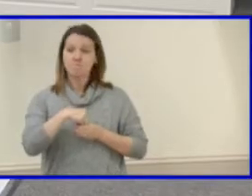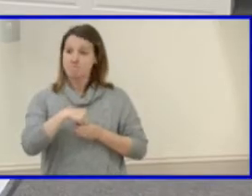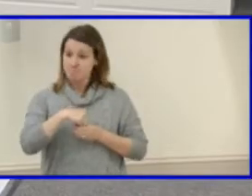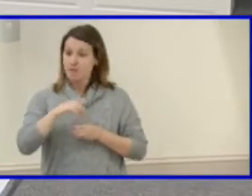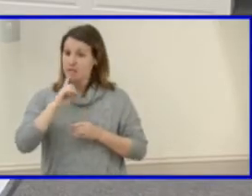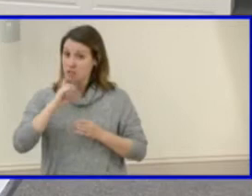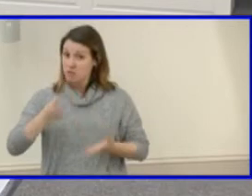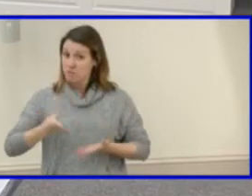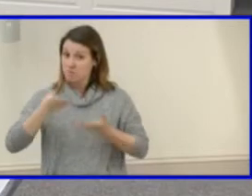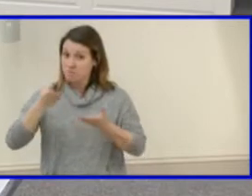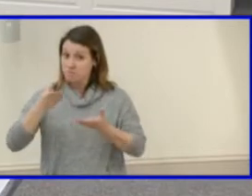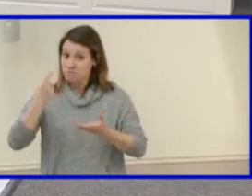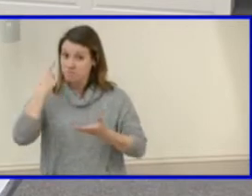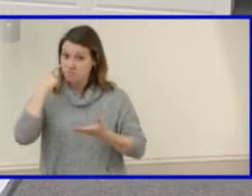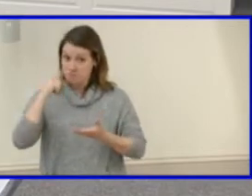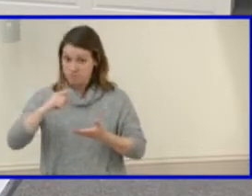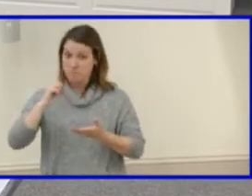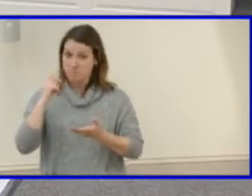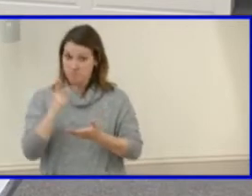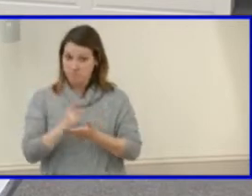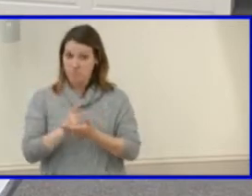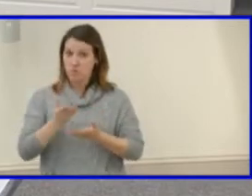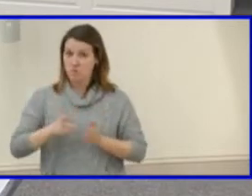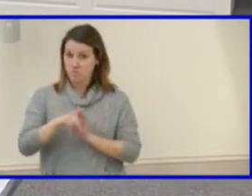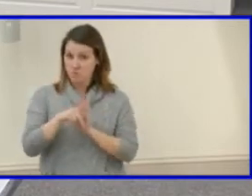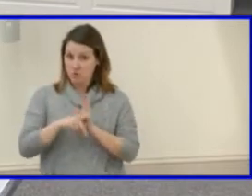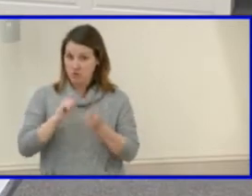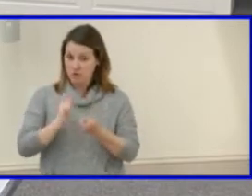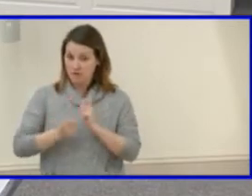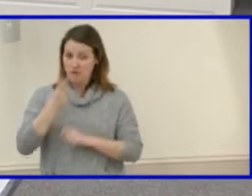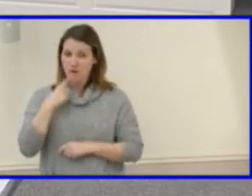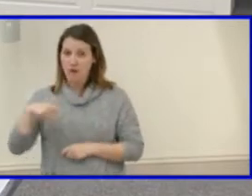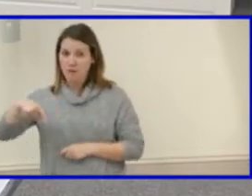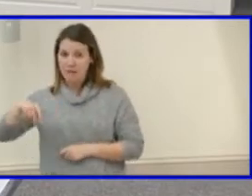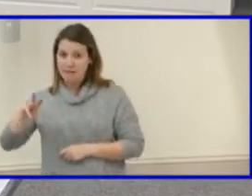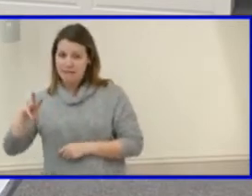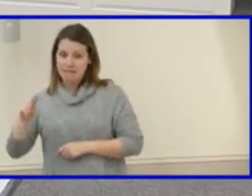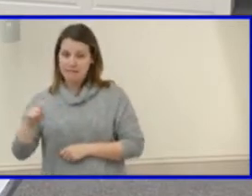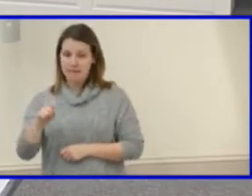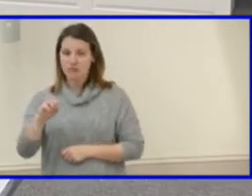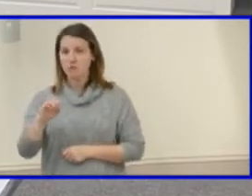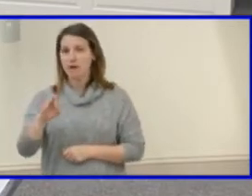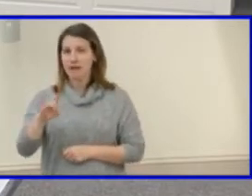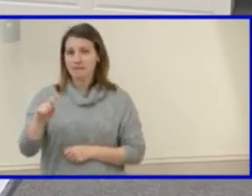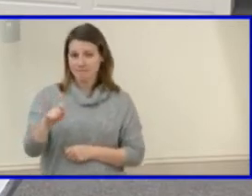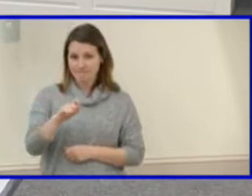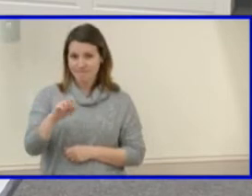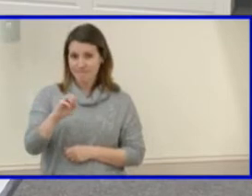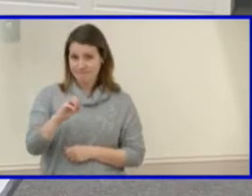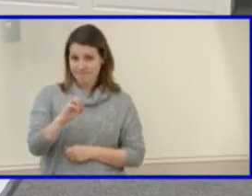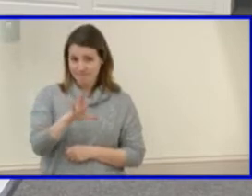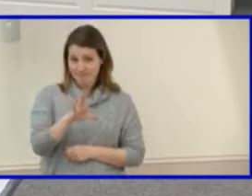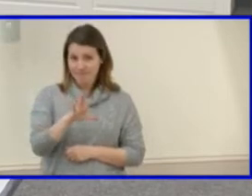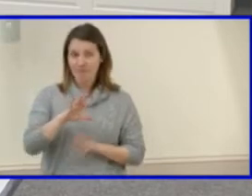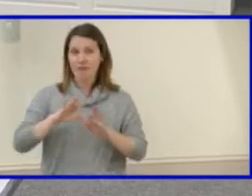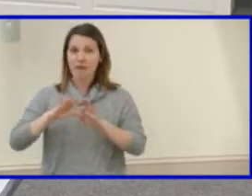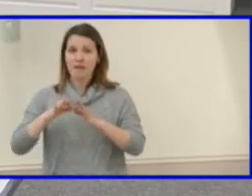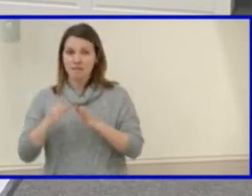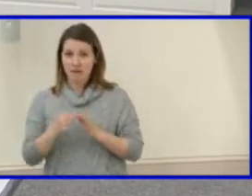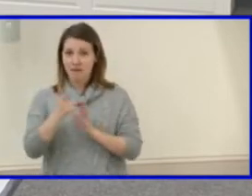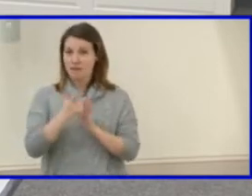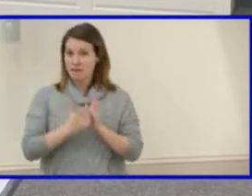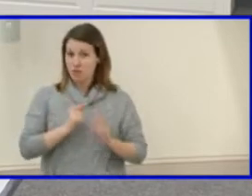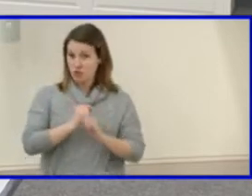approve proposed revisions to policy P6-08-005 family legal